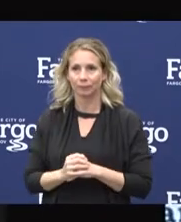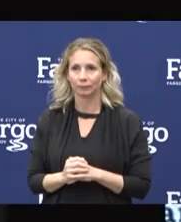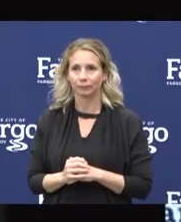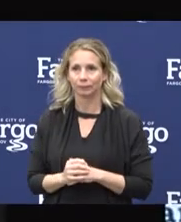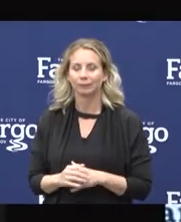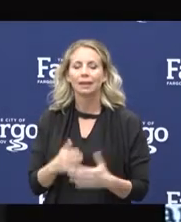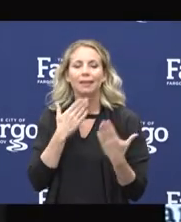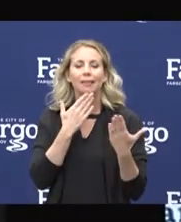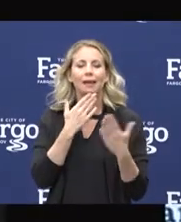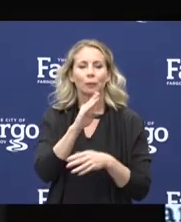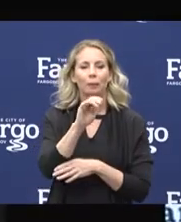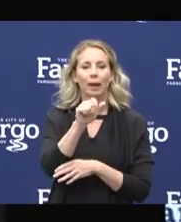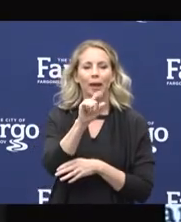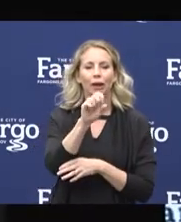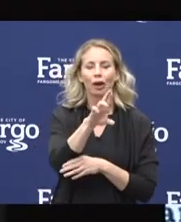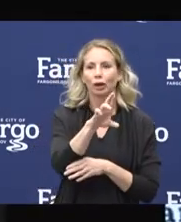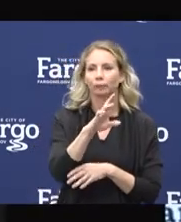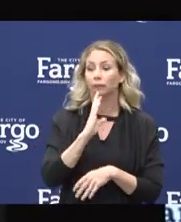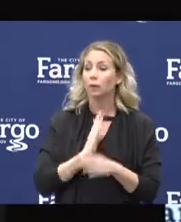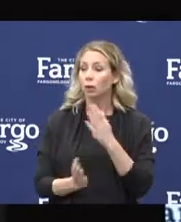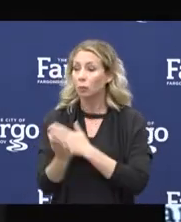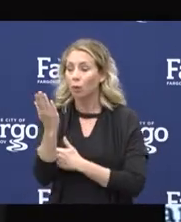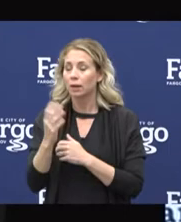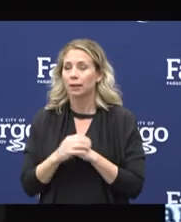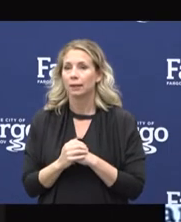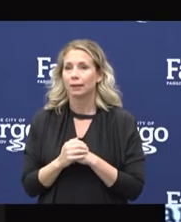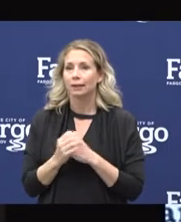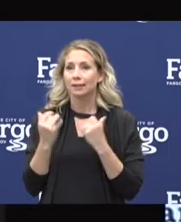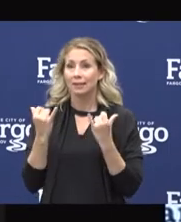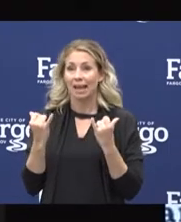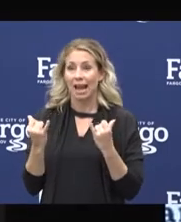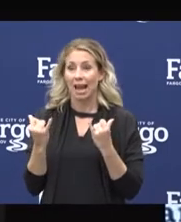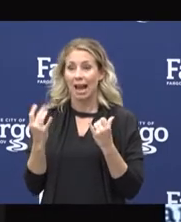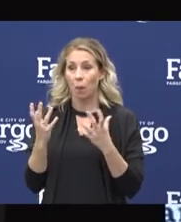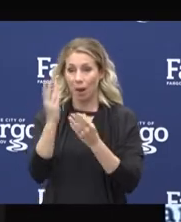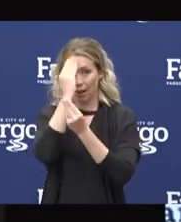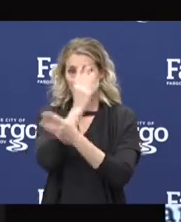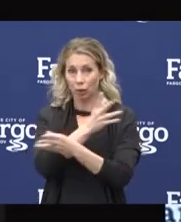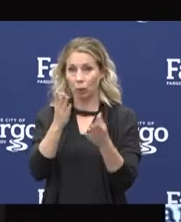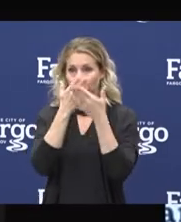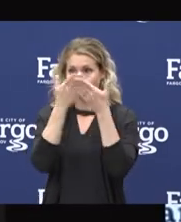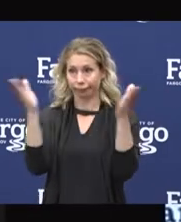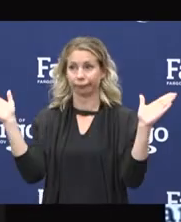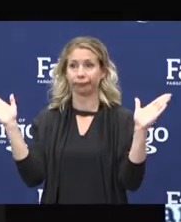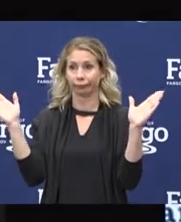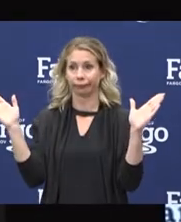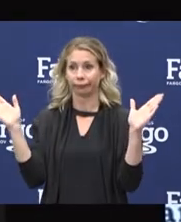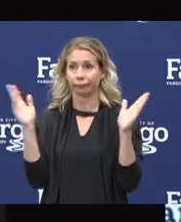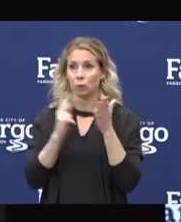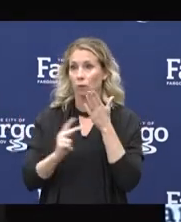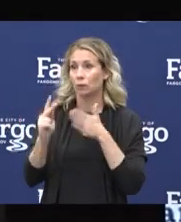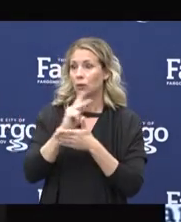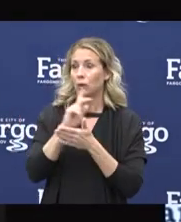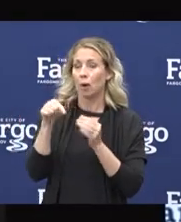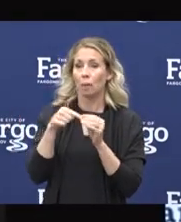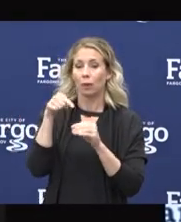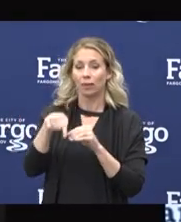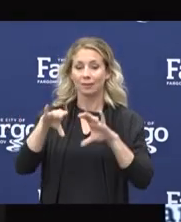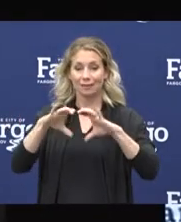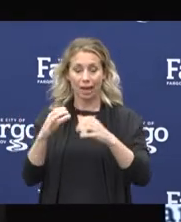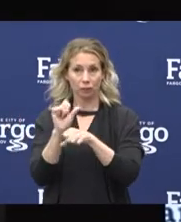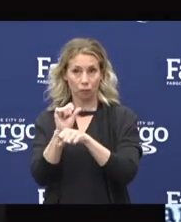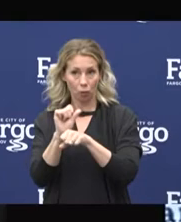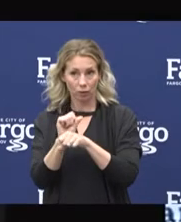Thank you, Mayor, and good morning. Today I'd like to give an umbrella overview of our task force. The Red River Valley COVID-19 Task